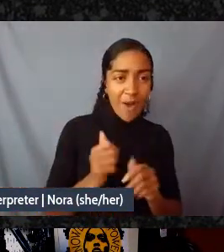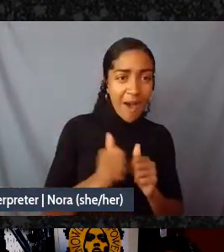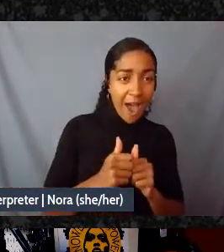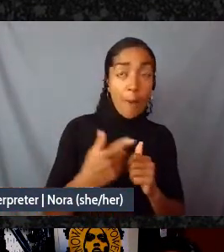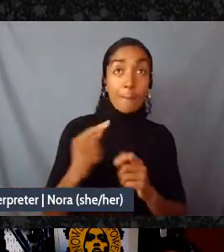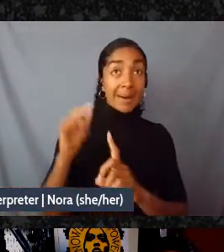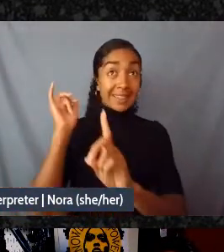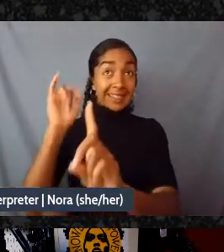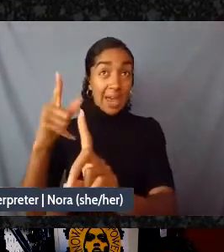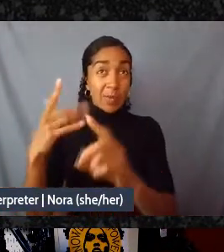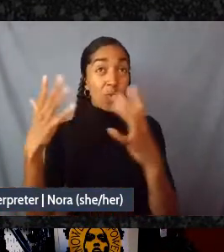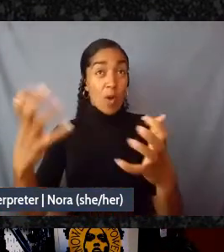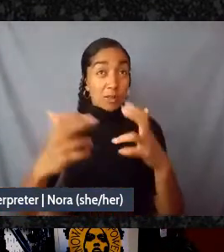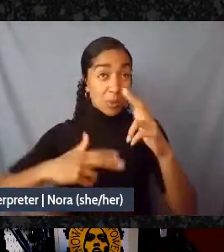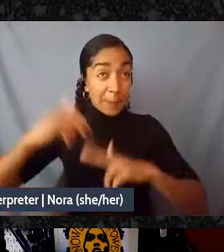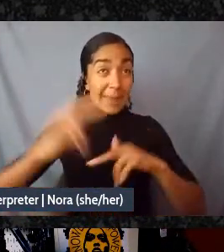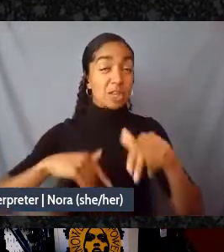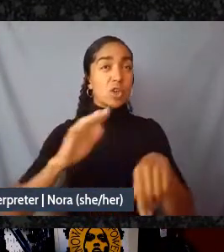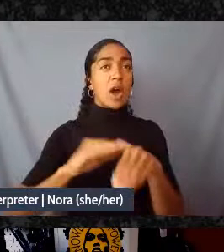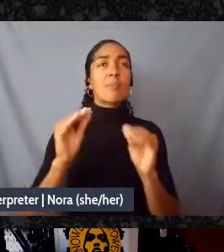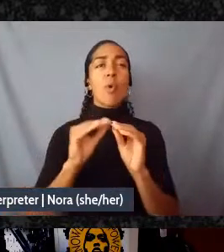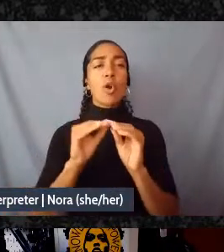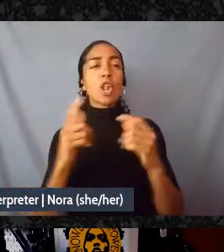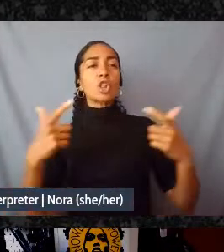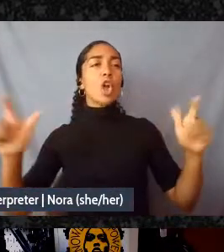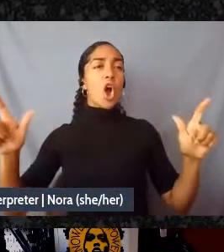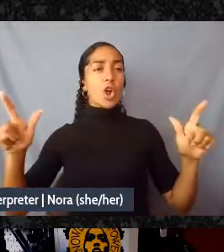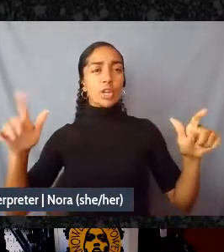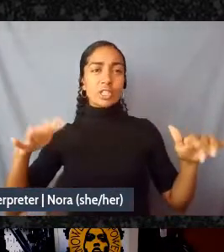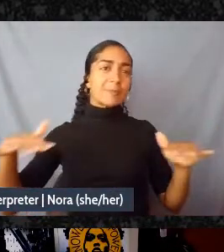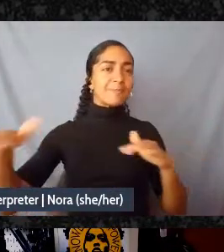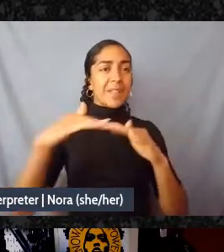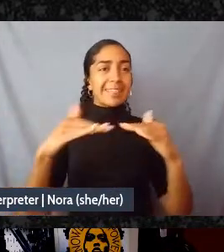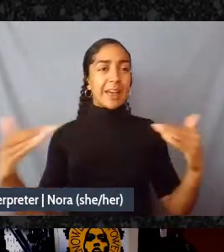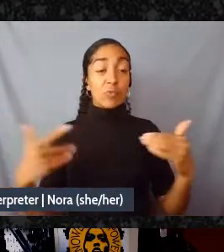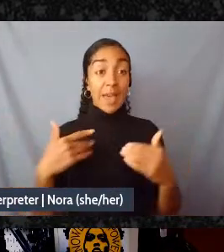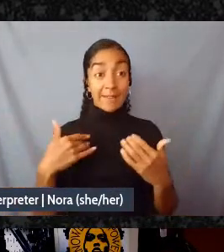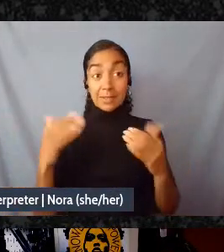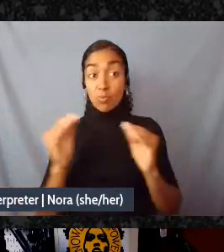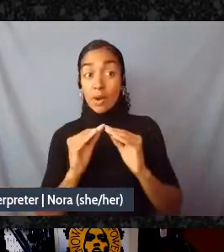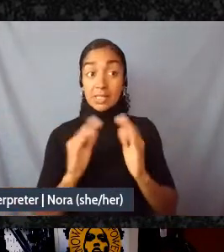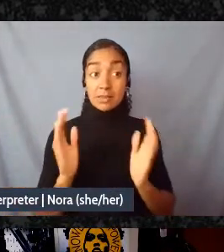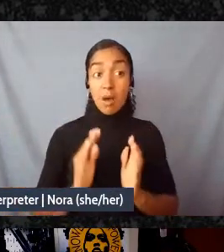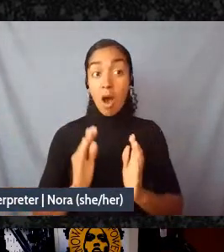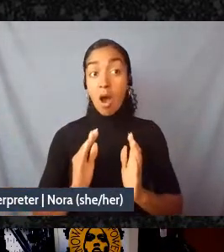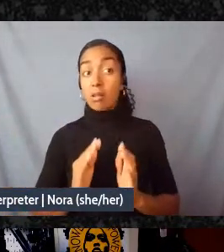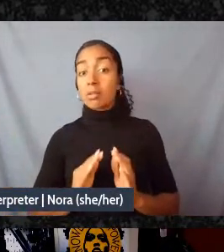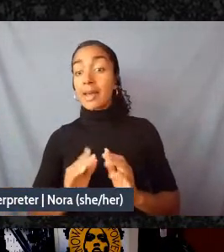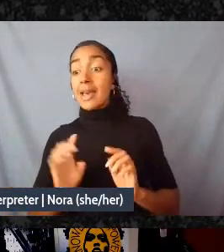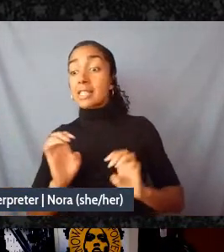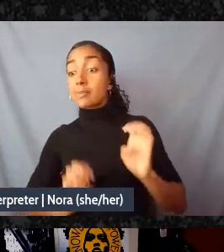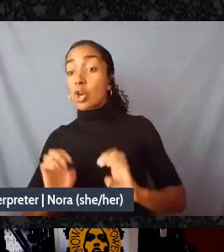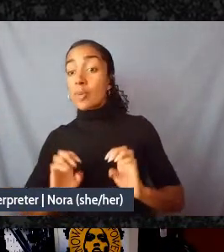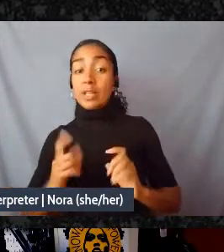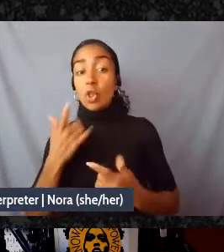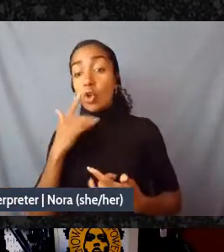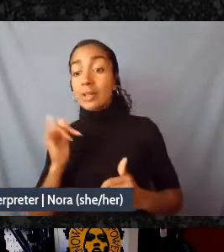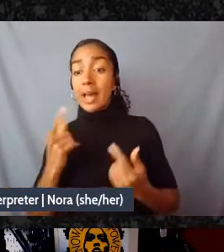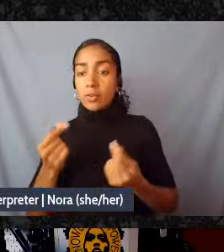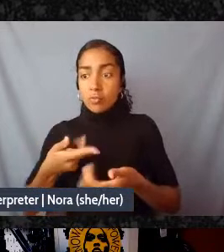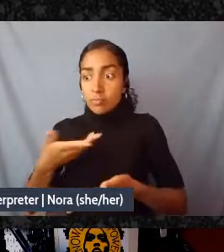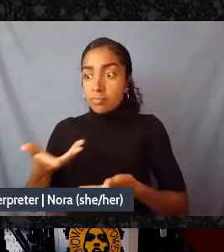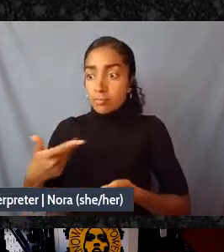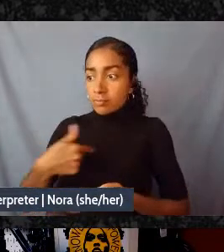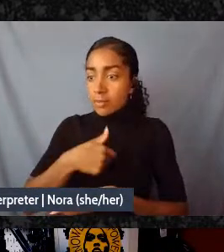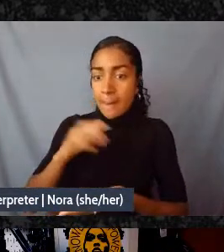we have smaller scale experiments of it right like what does it actually look like to be in mutual aid with each other what does it look like